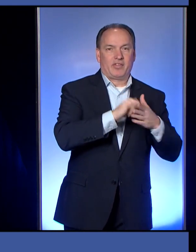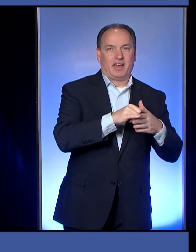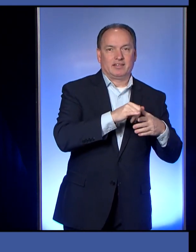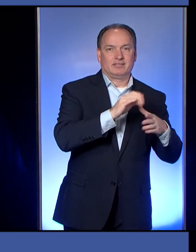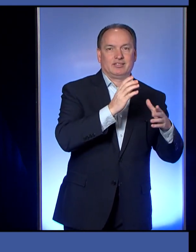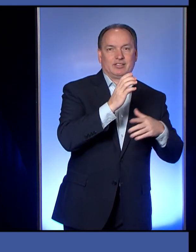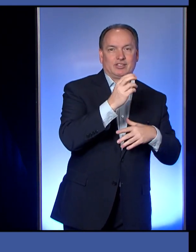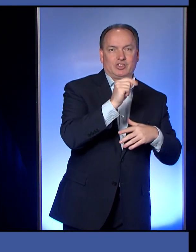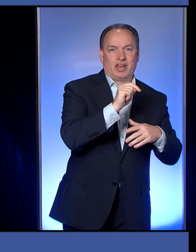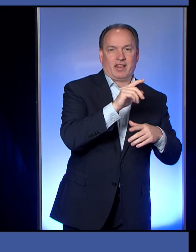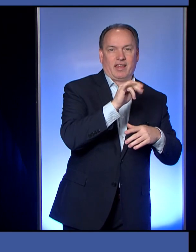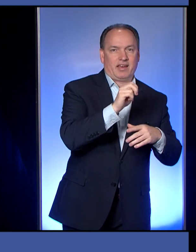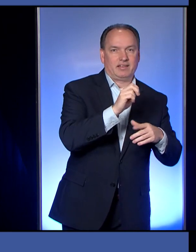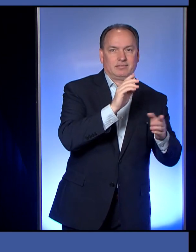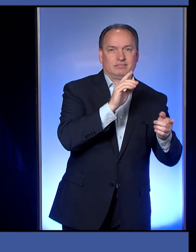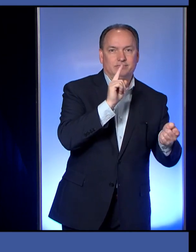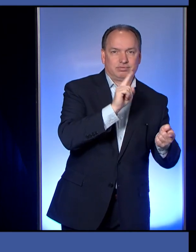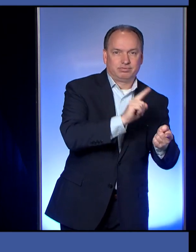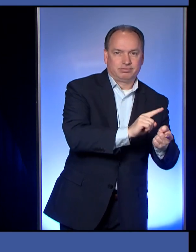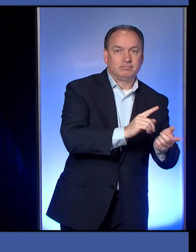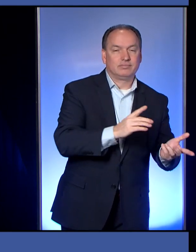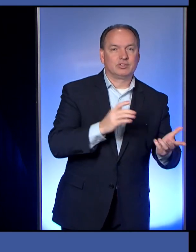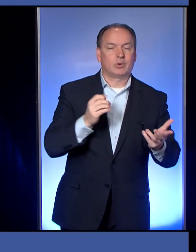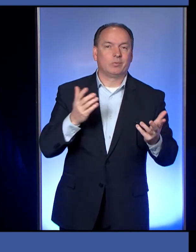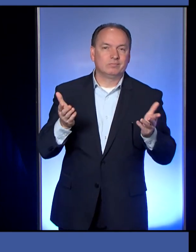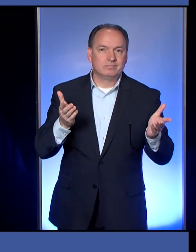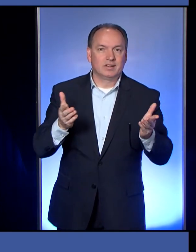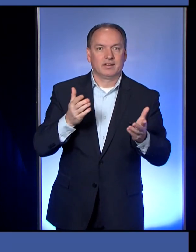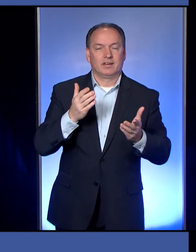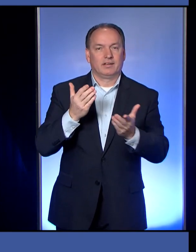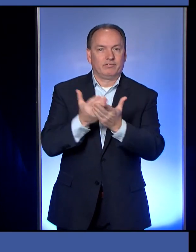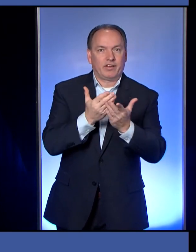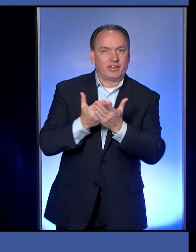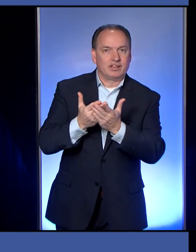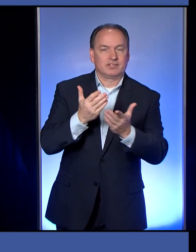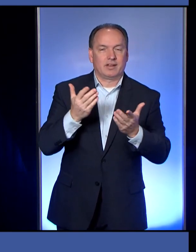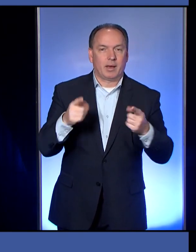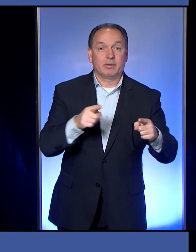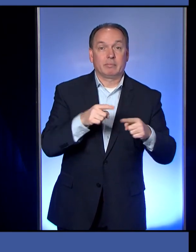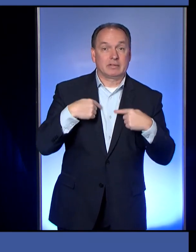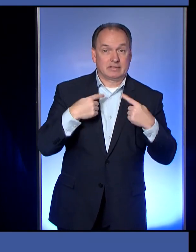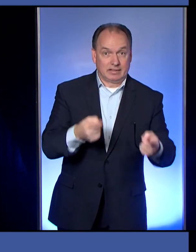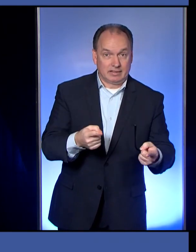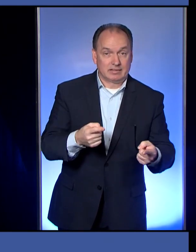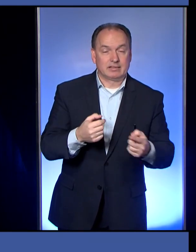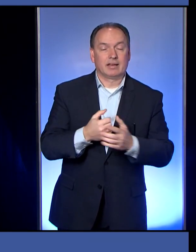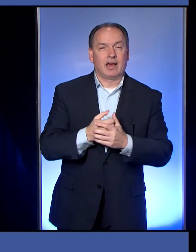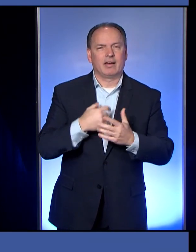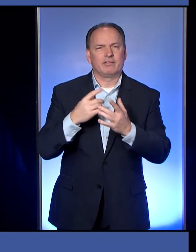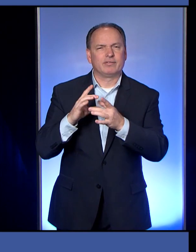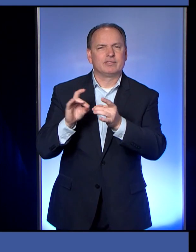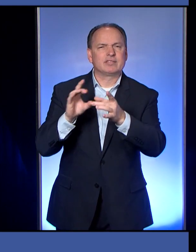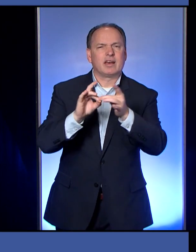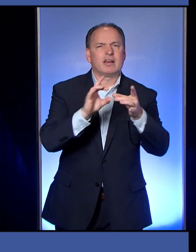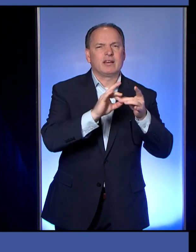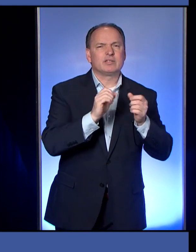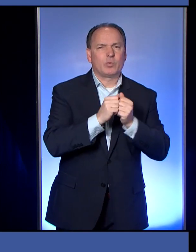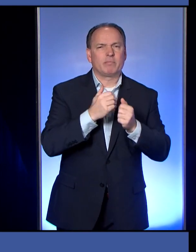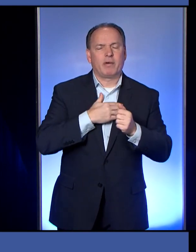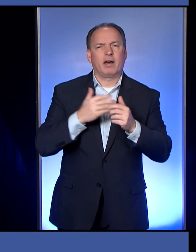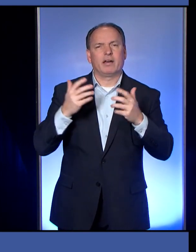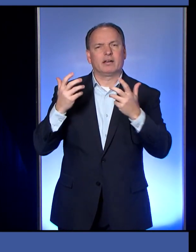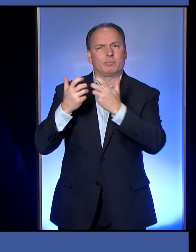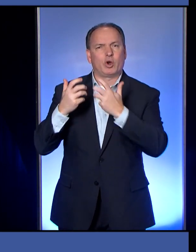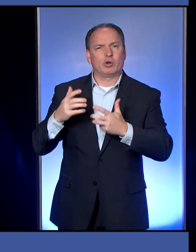some verifications around things that they may have seen. Since that, I've talked to many of my counterparts across the state who have